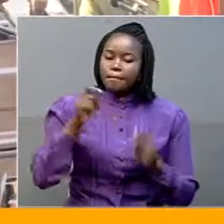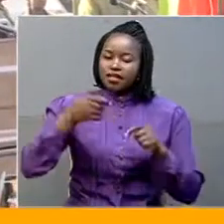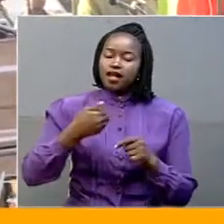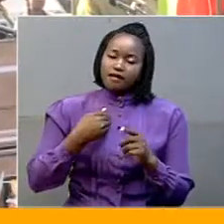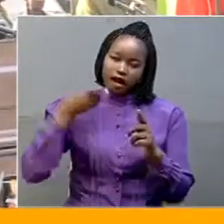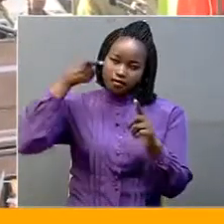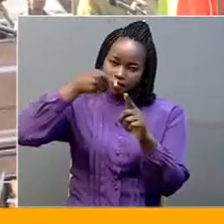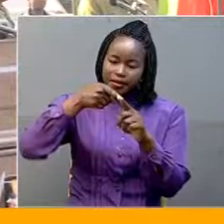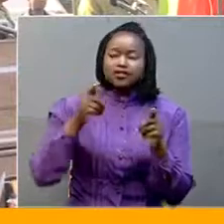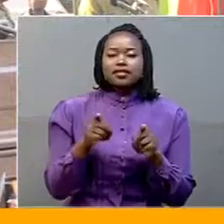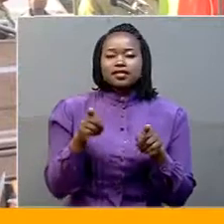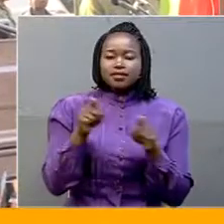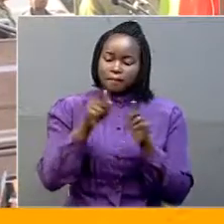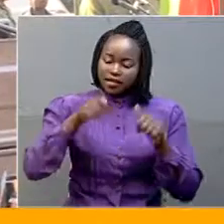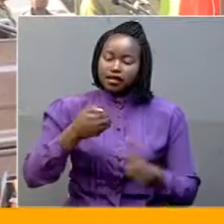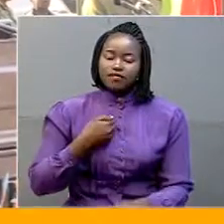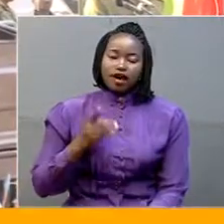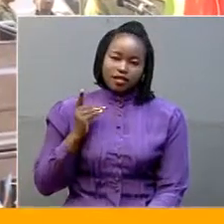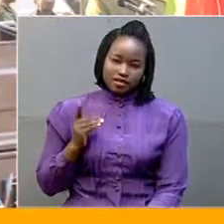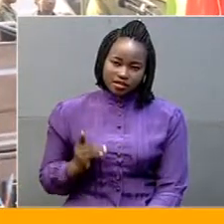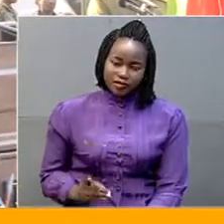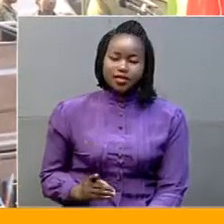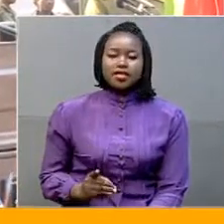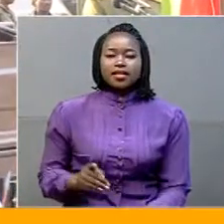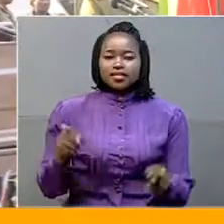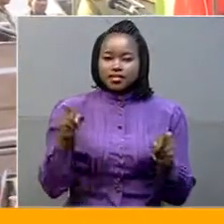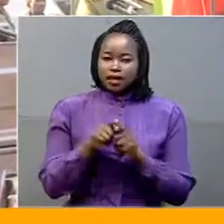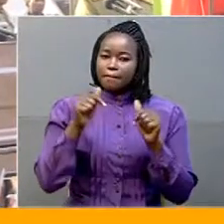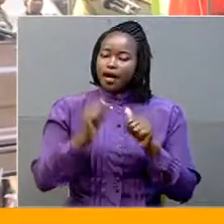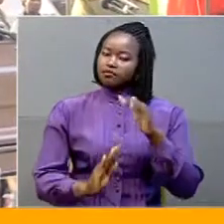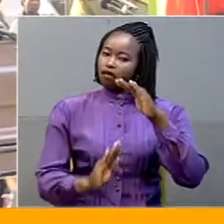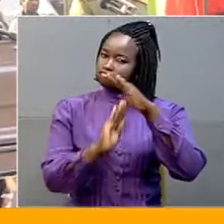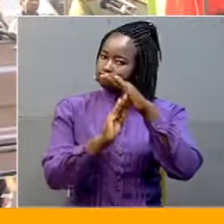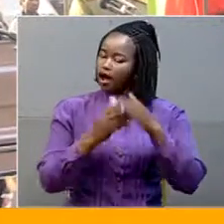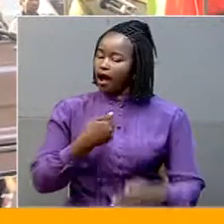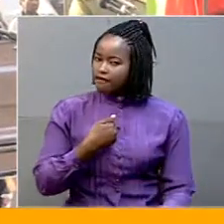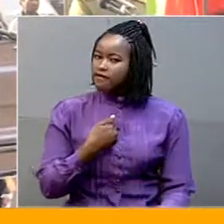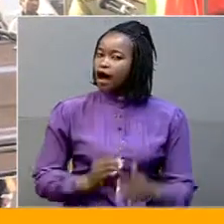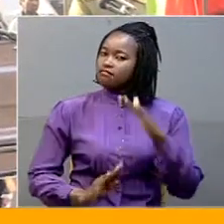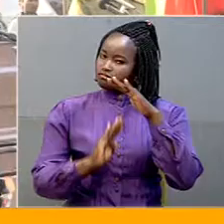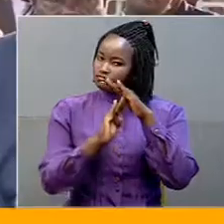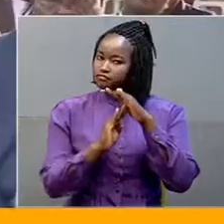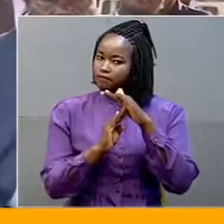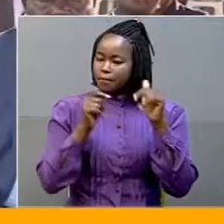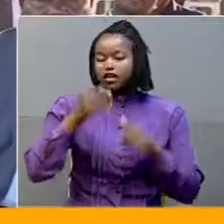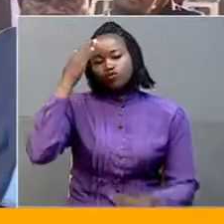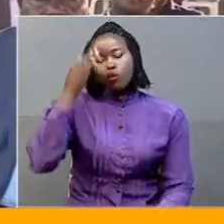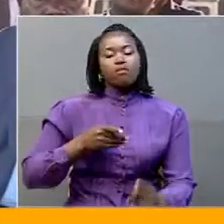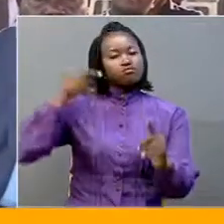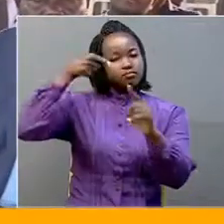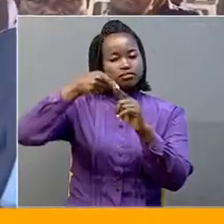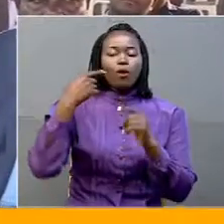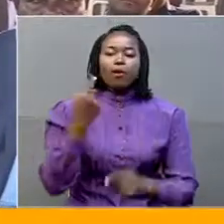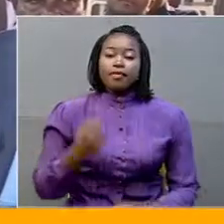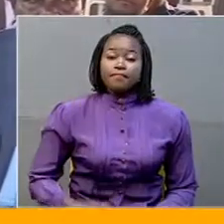disciplined and limited, limited to the target. The President said